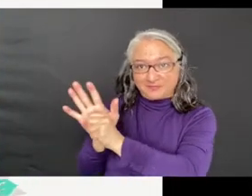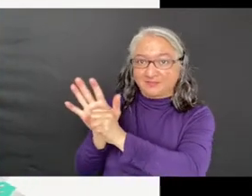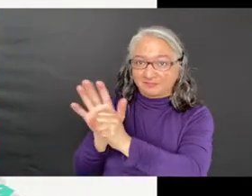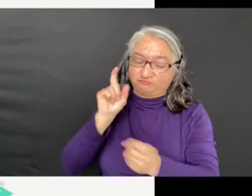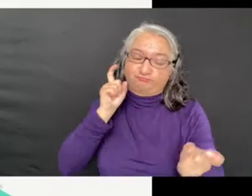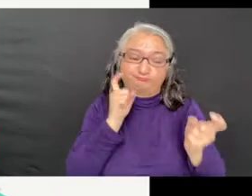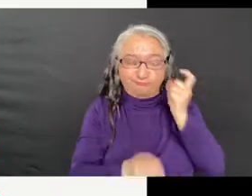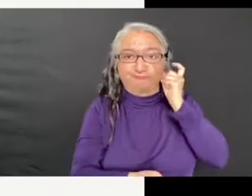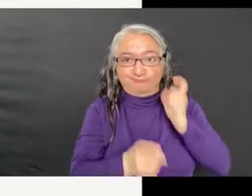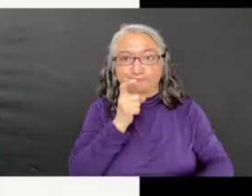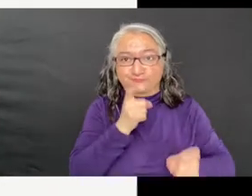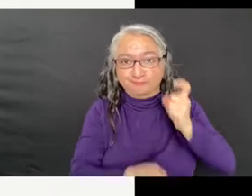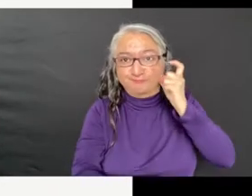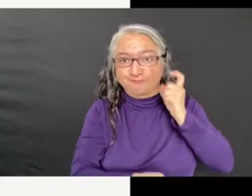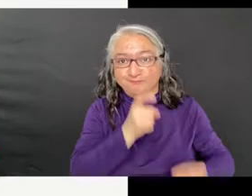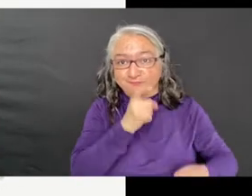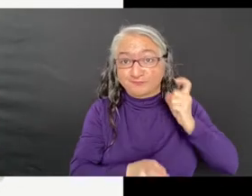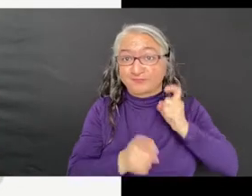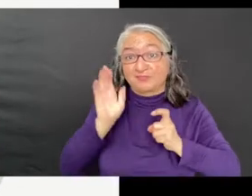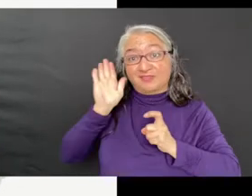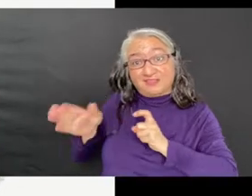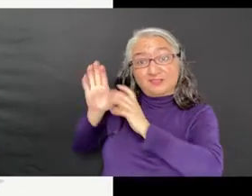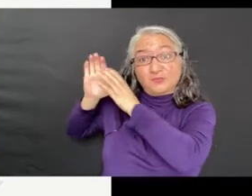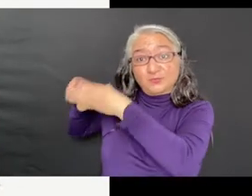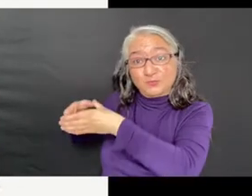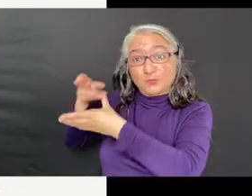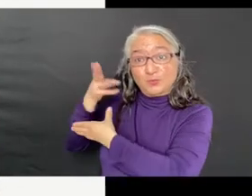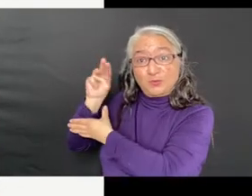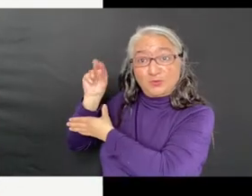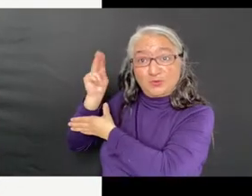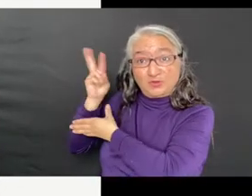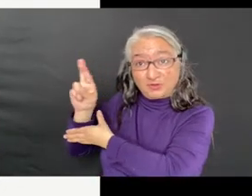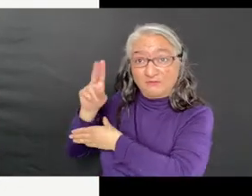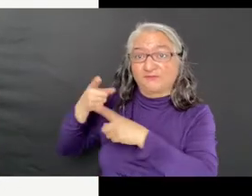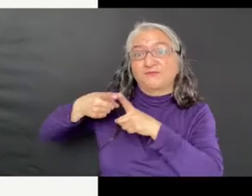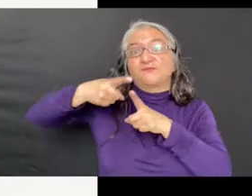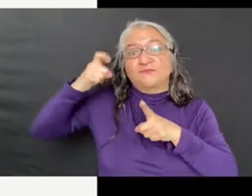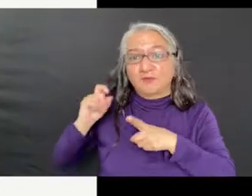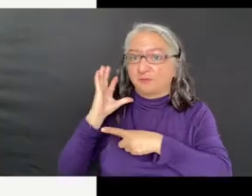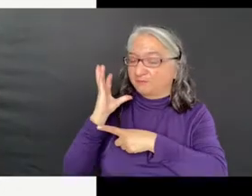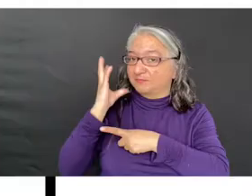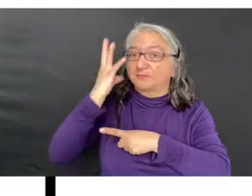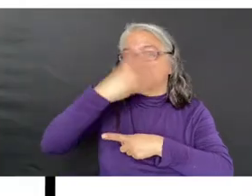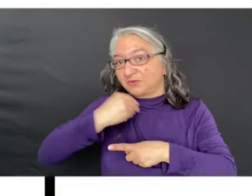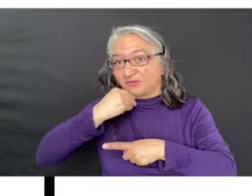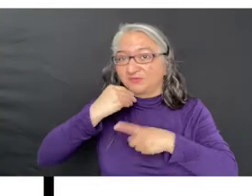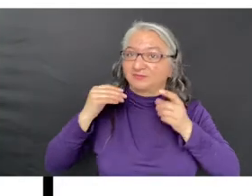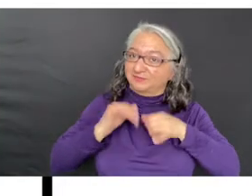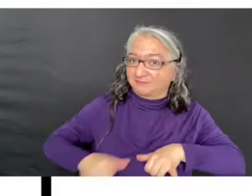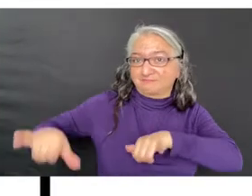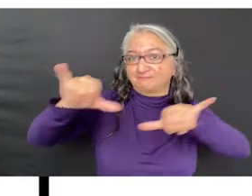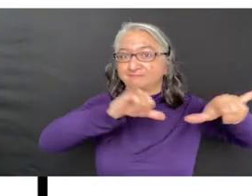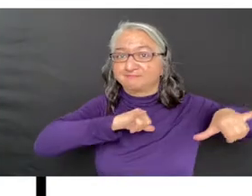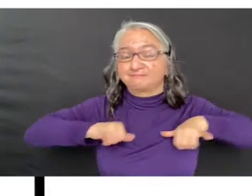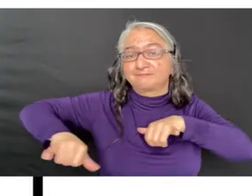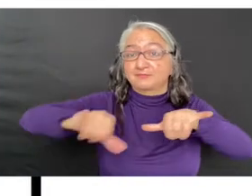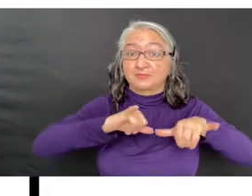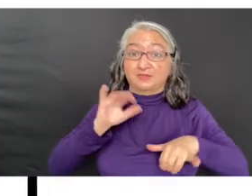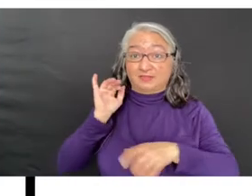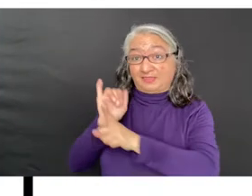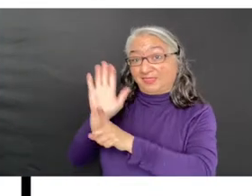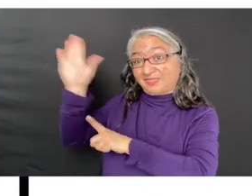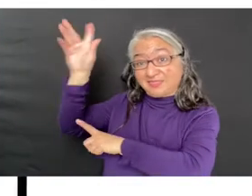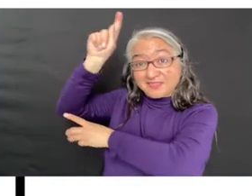His humor series grew out of that shared experience. The humoral theory was a system of